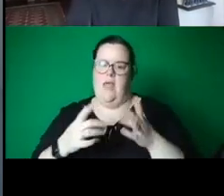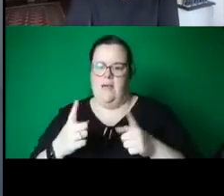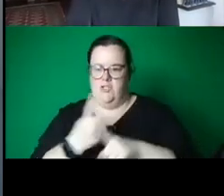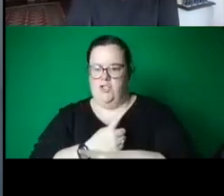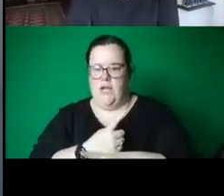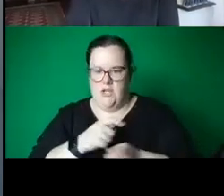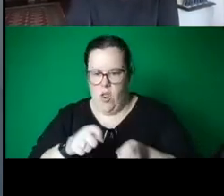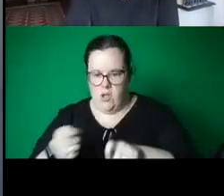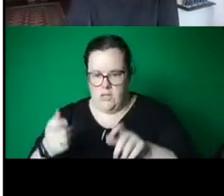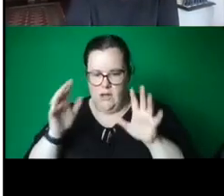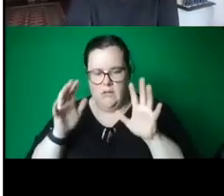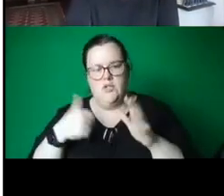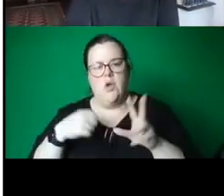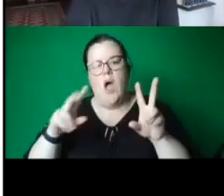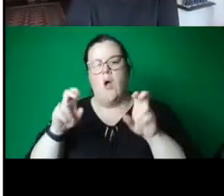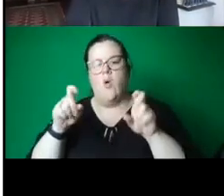terminus.